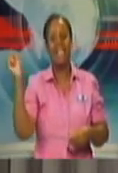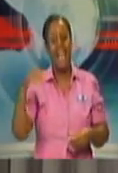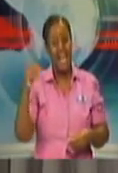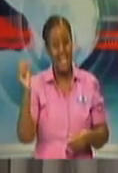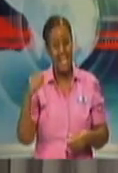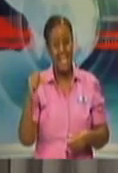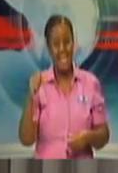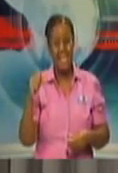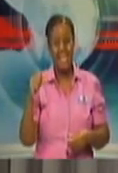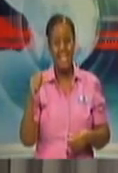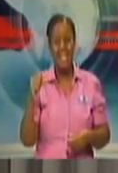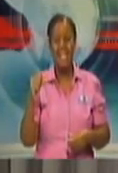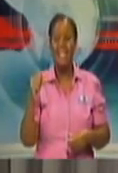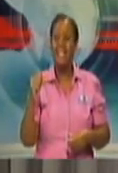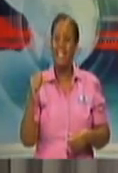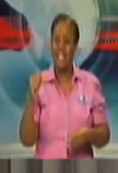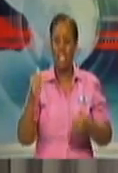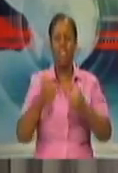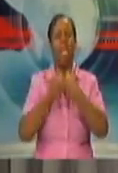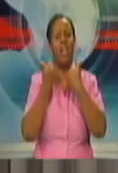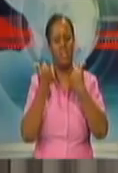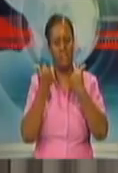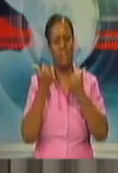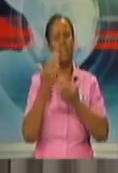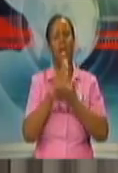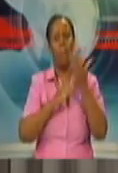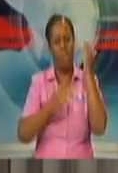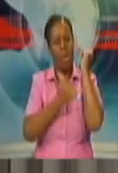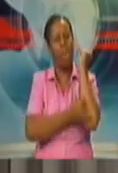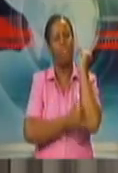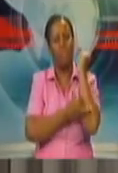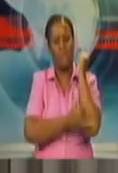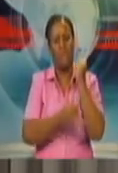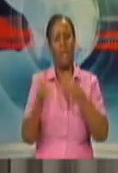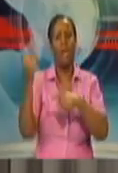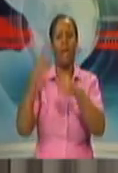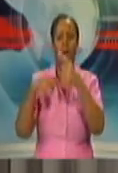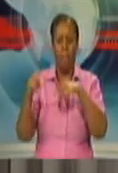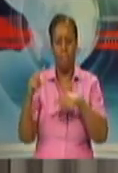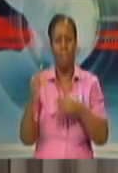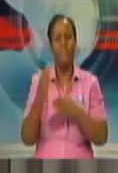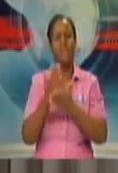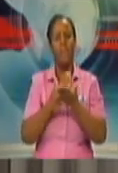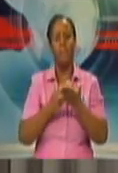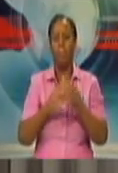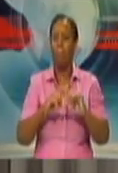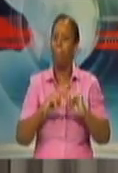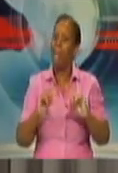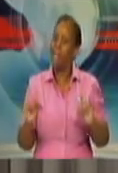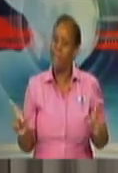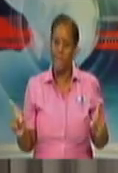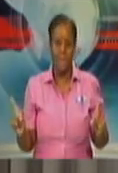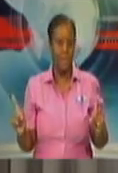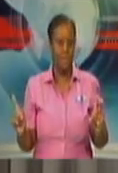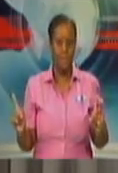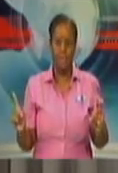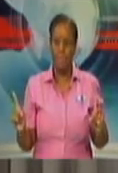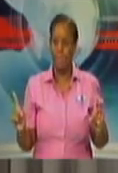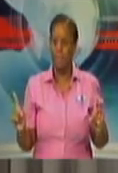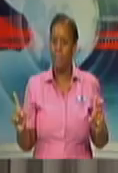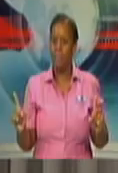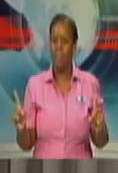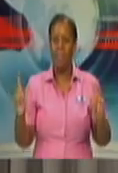in some countries of some basic supplies. But we have been, at the level of the ministry, doing our risk